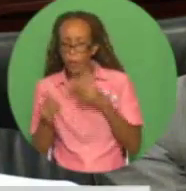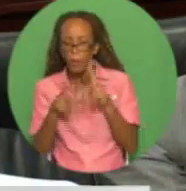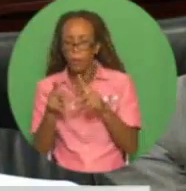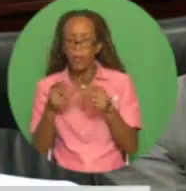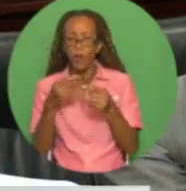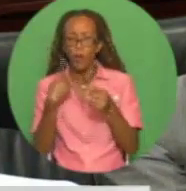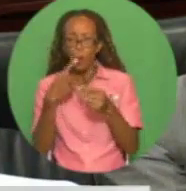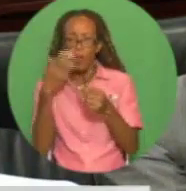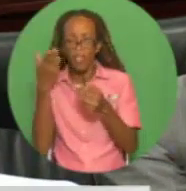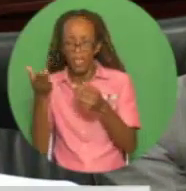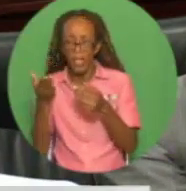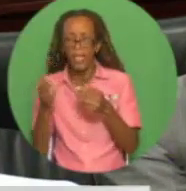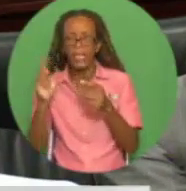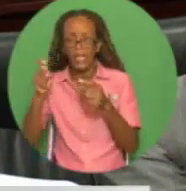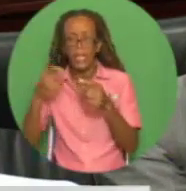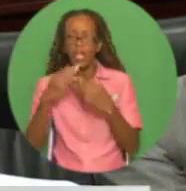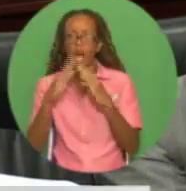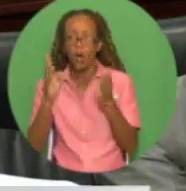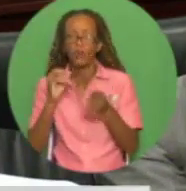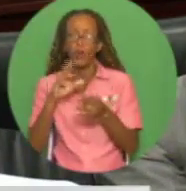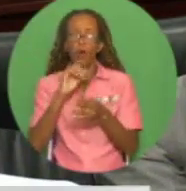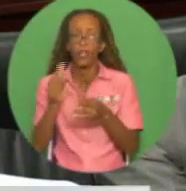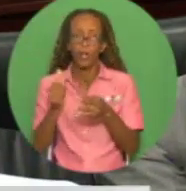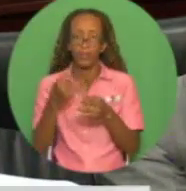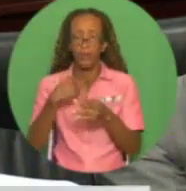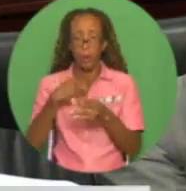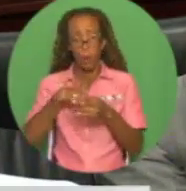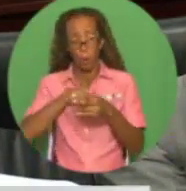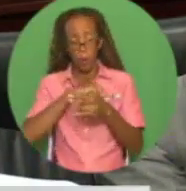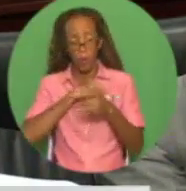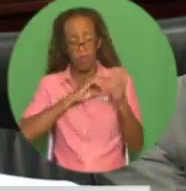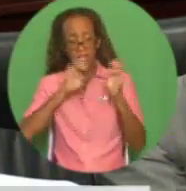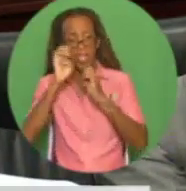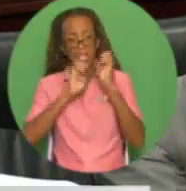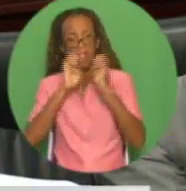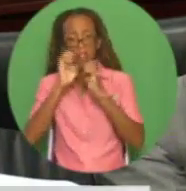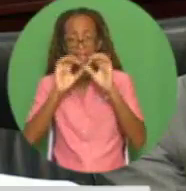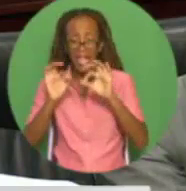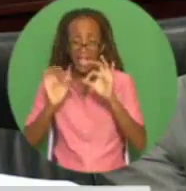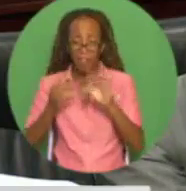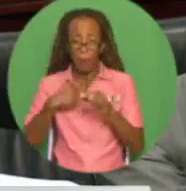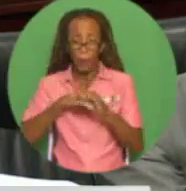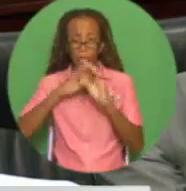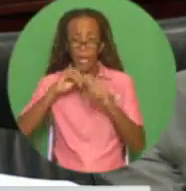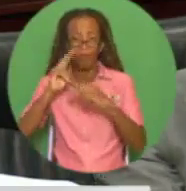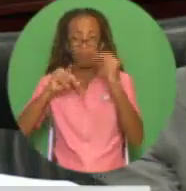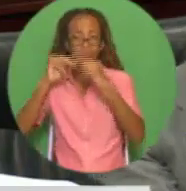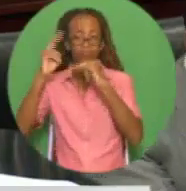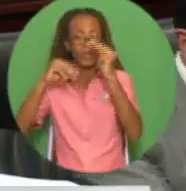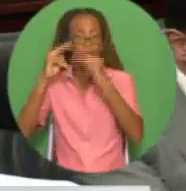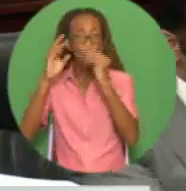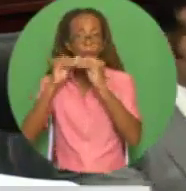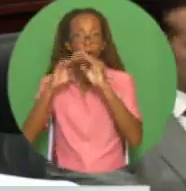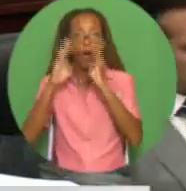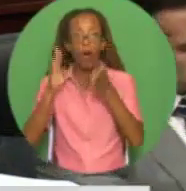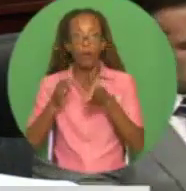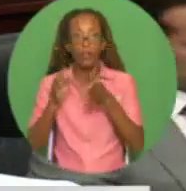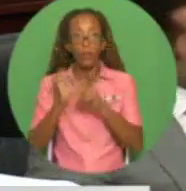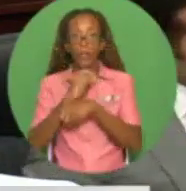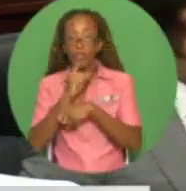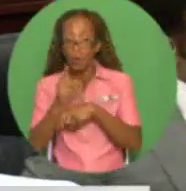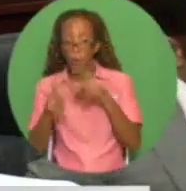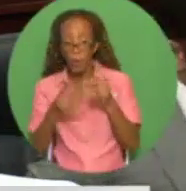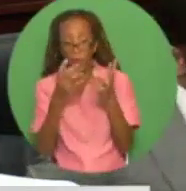We undertook an immediate assessment of our capability to improve the delivery of housing units to close the gap between